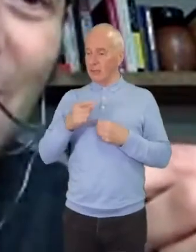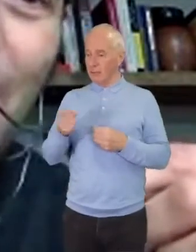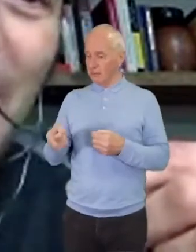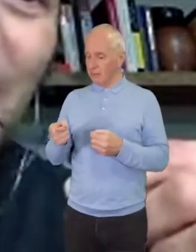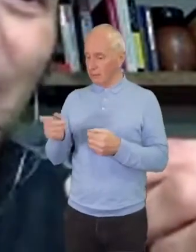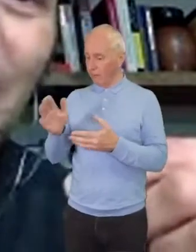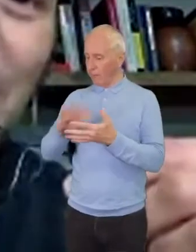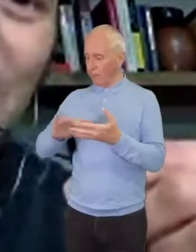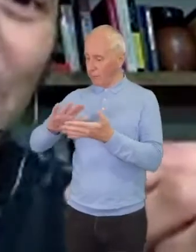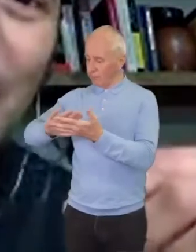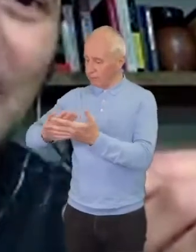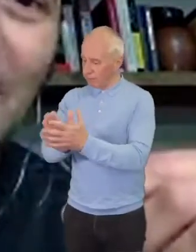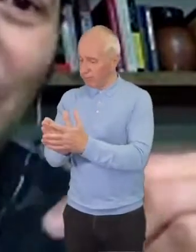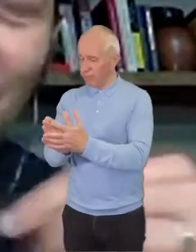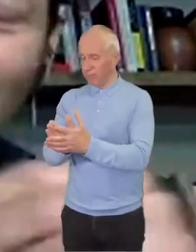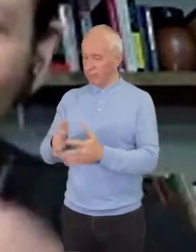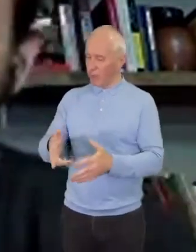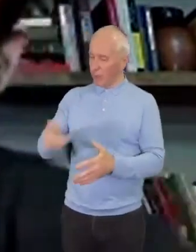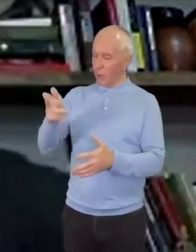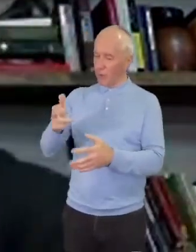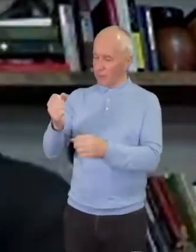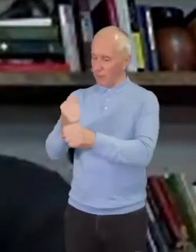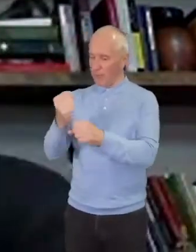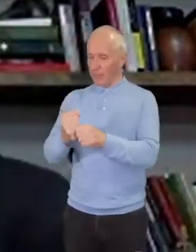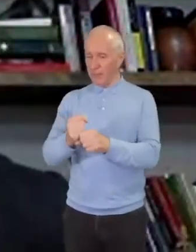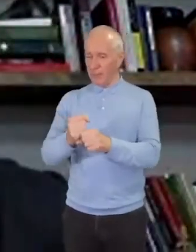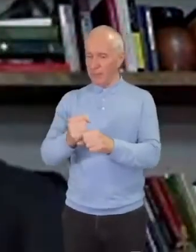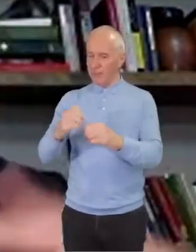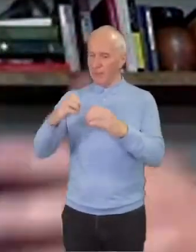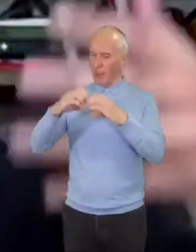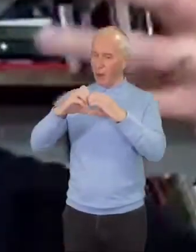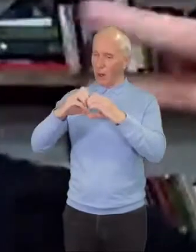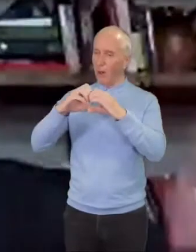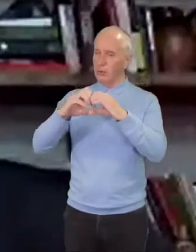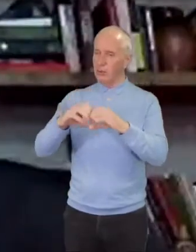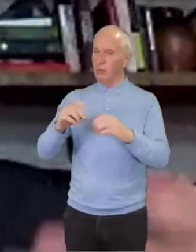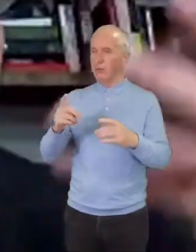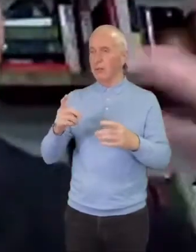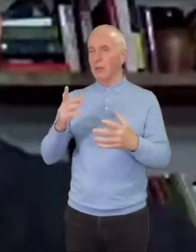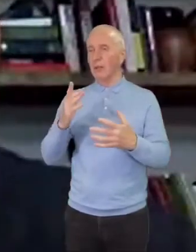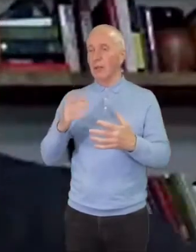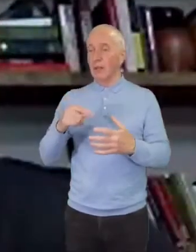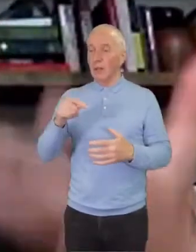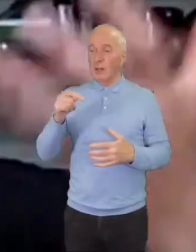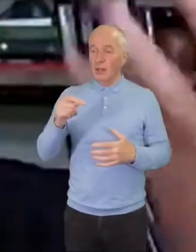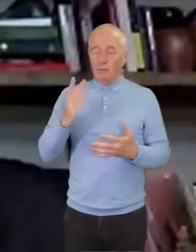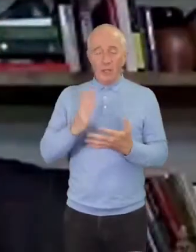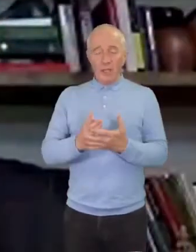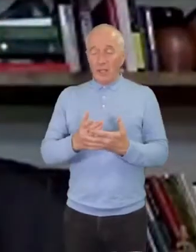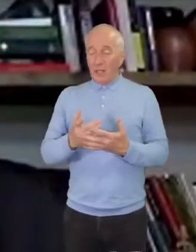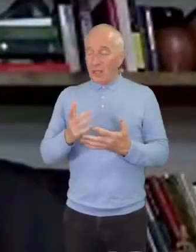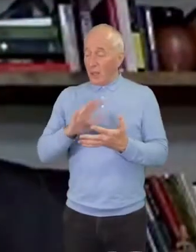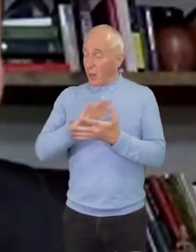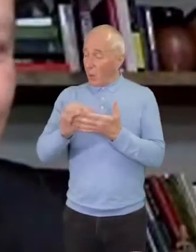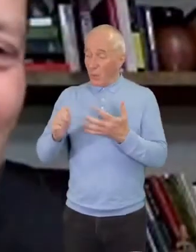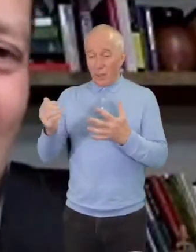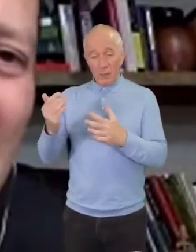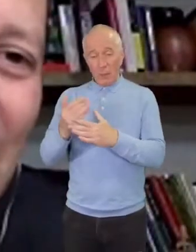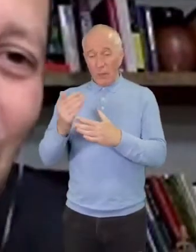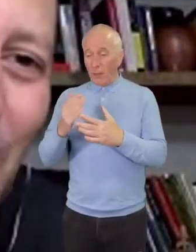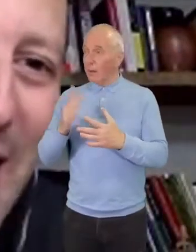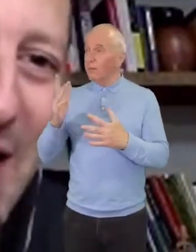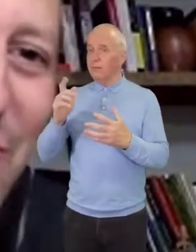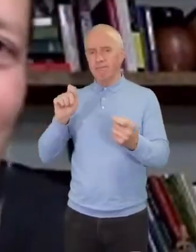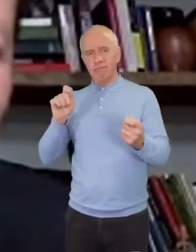slice of the barrel. And we turn them into hearts that we give the victims of gun violence. But this is holy work of transformation, right?